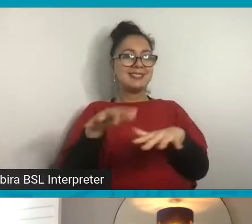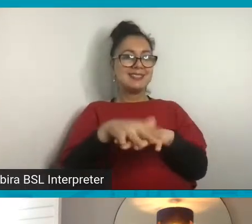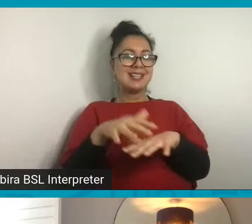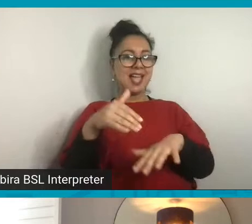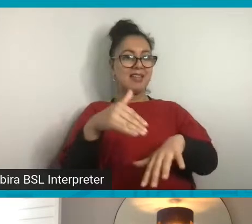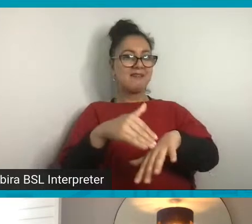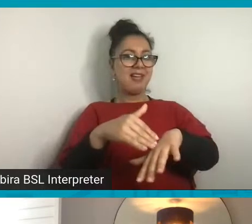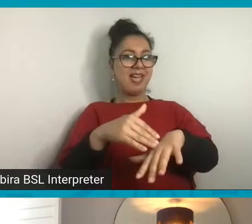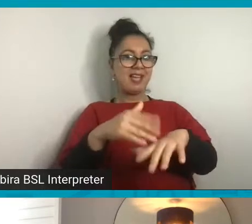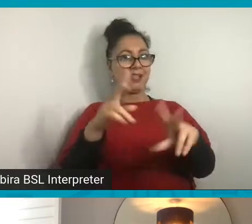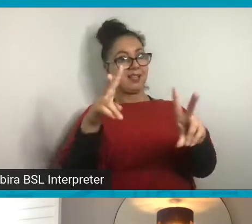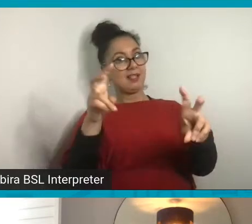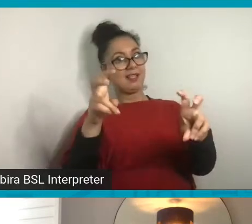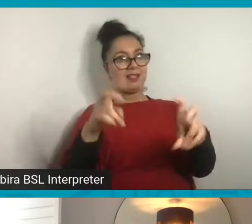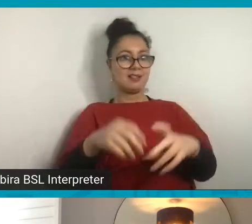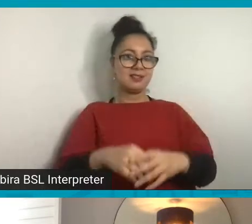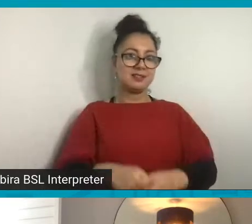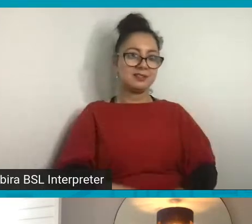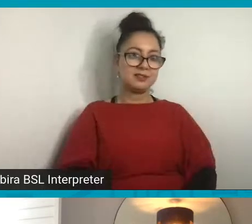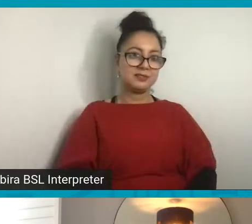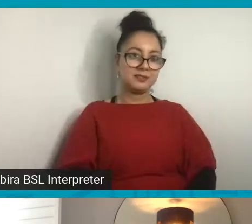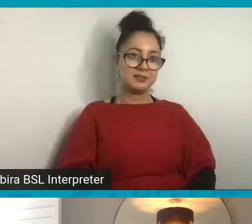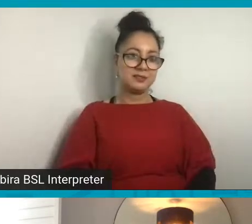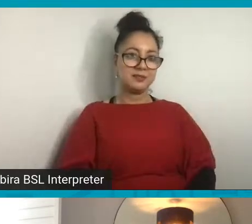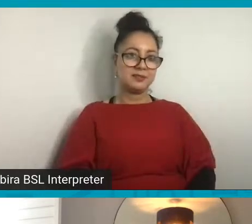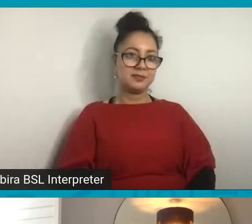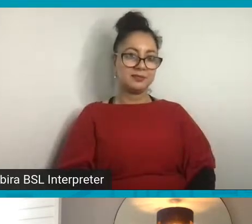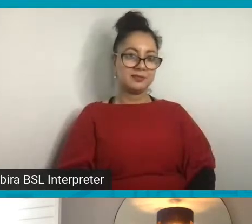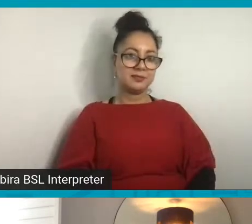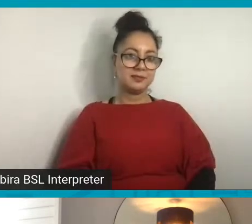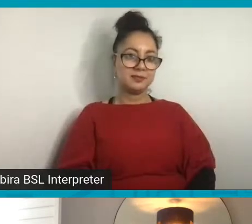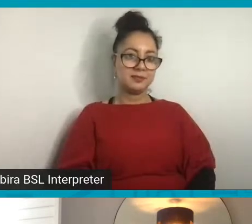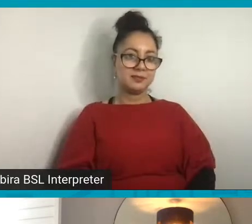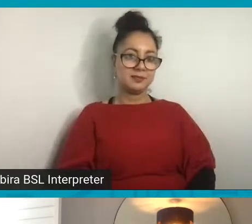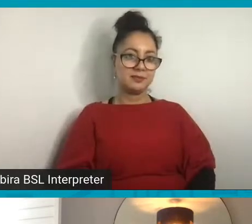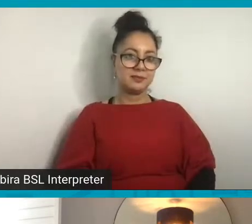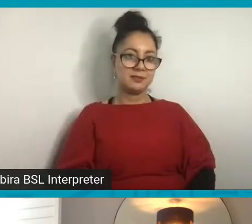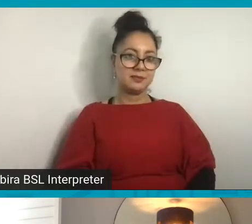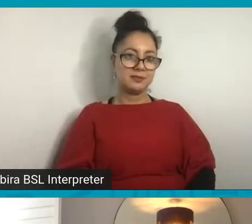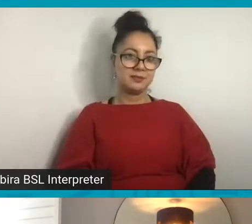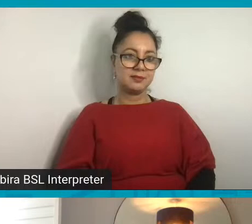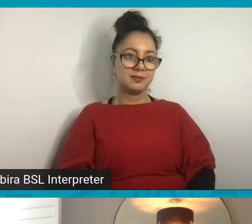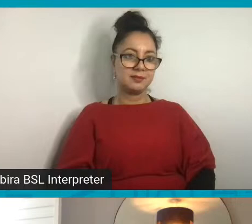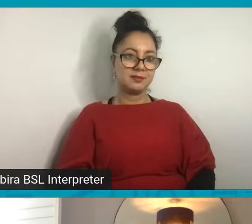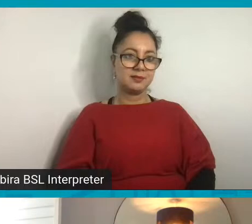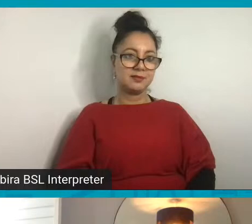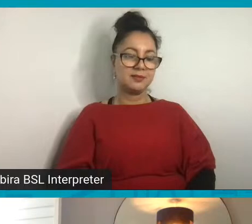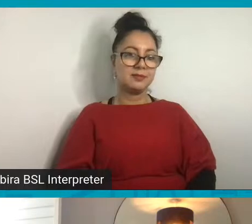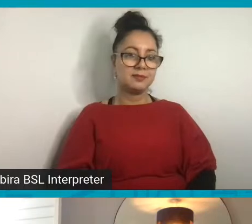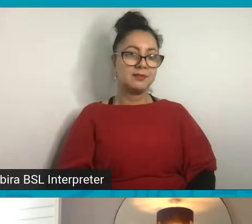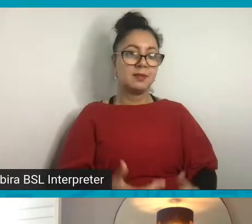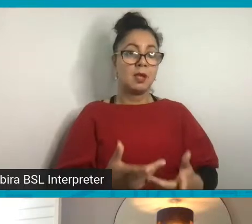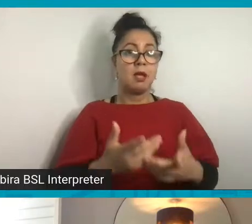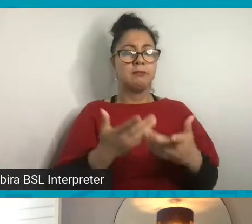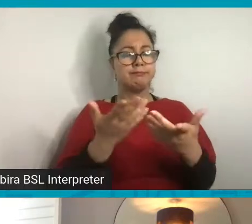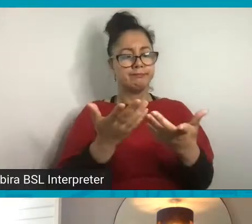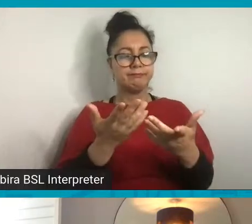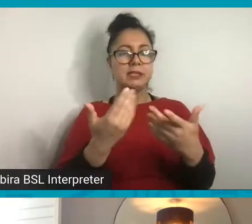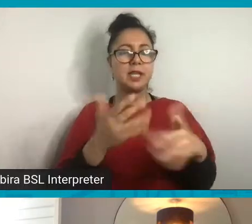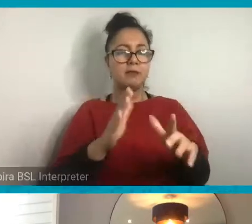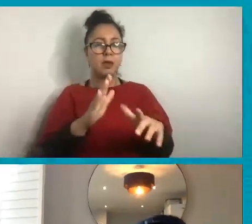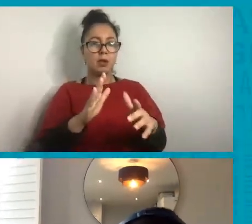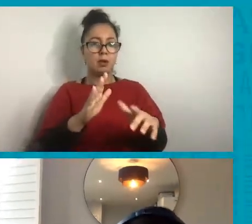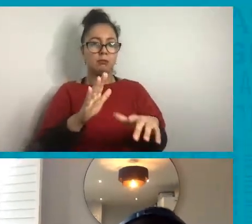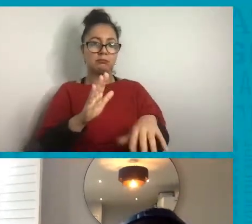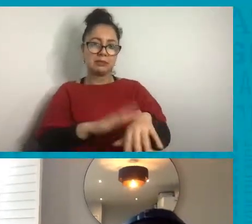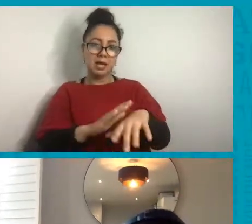So we're going to look at the moment, giving you a little reminder, families at home, make sure, please,